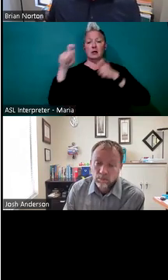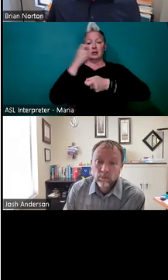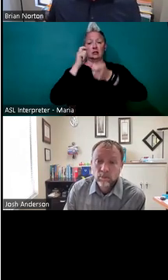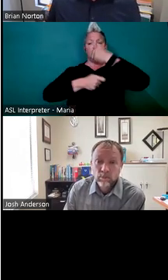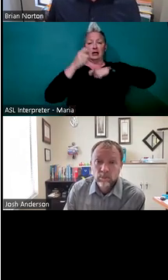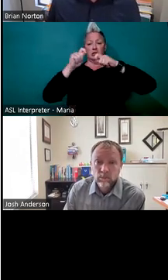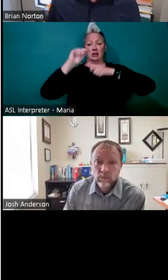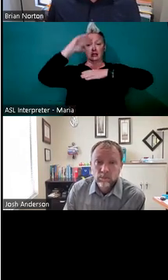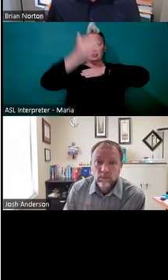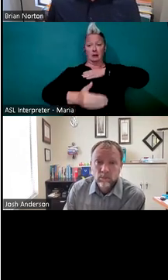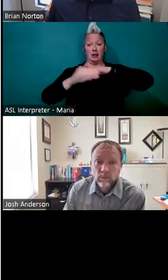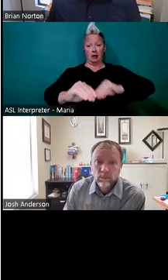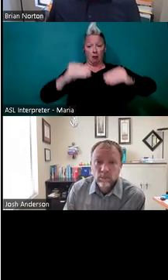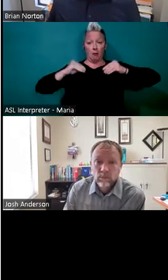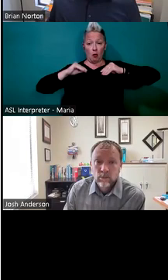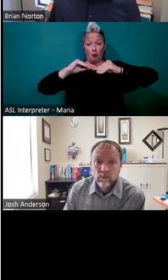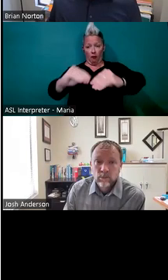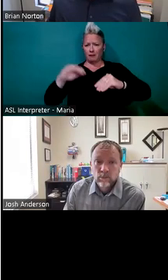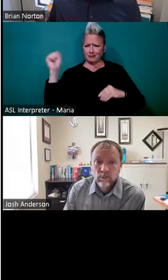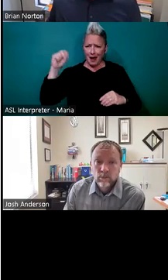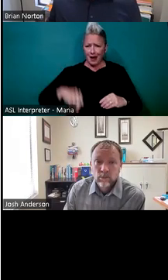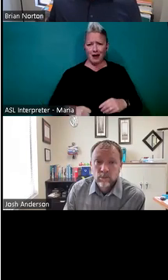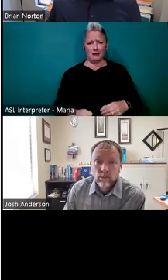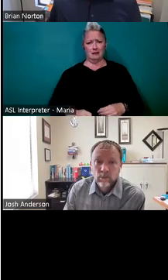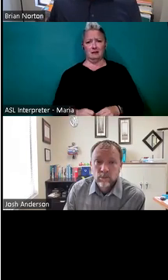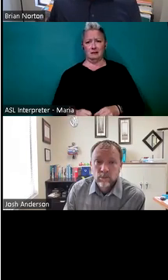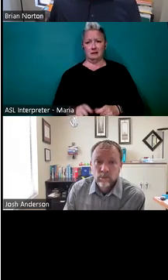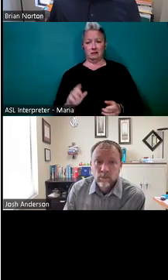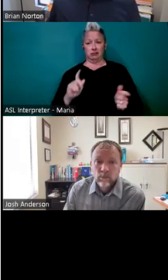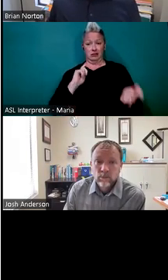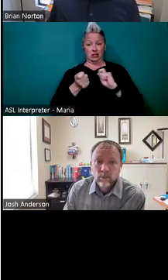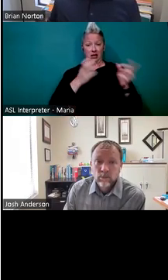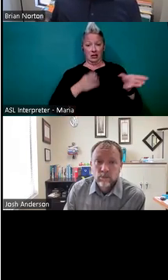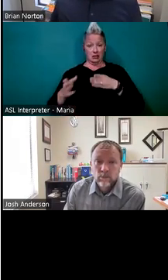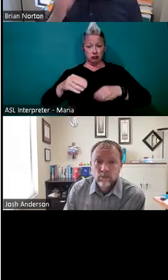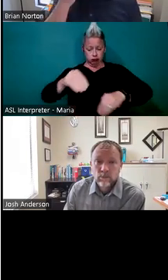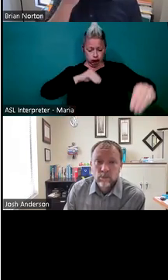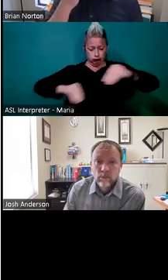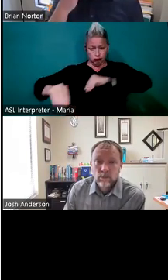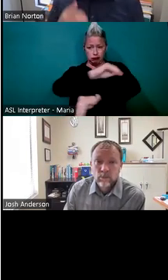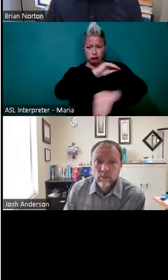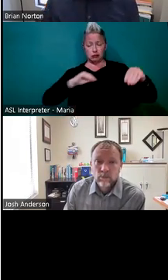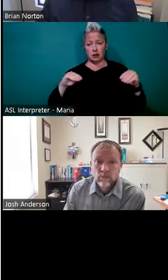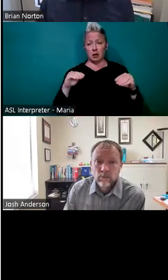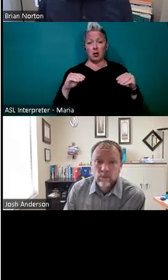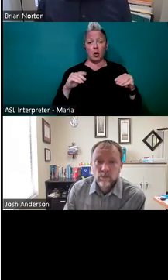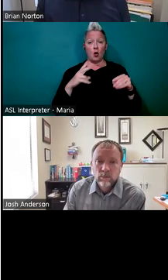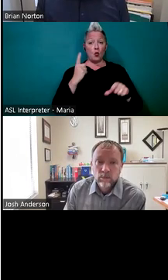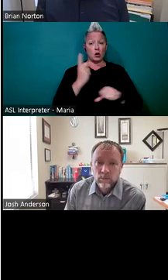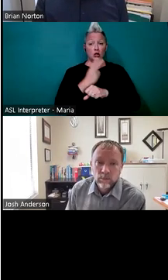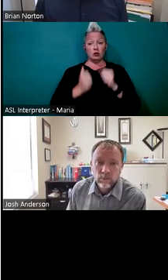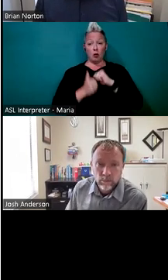absolutely moving things around, um, reorganizing some things that do require, or, or maybe even used more often